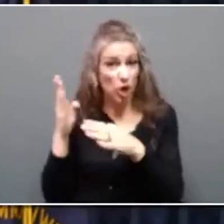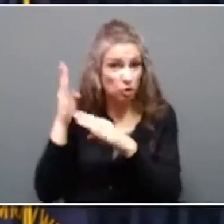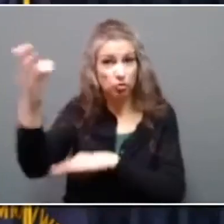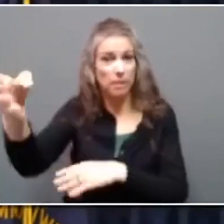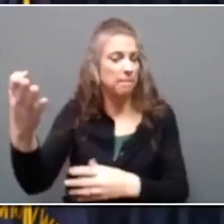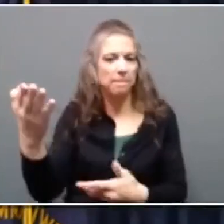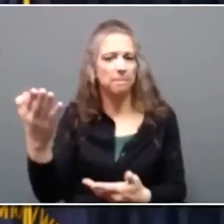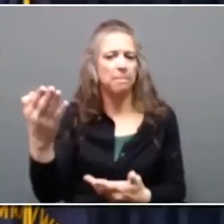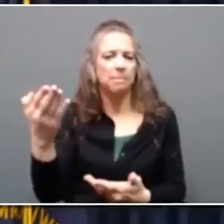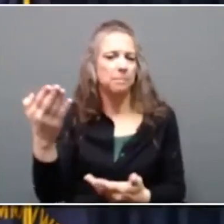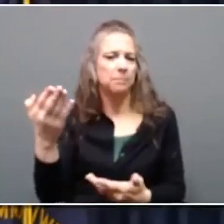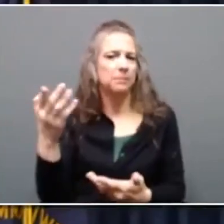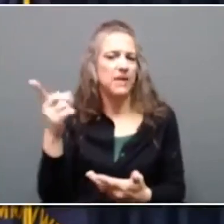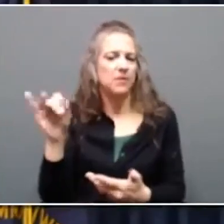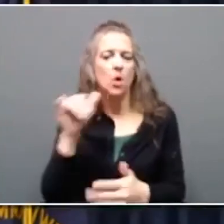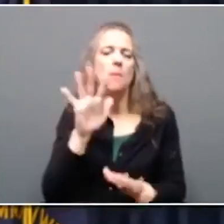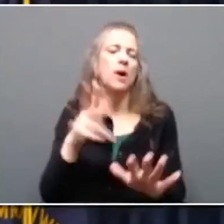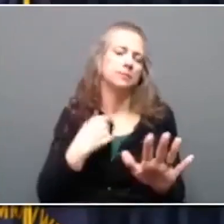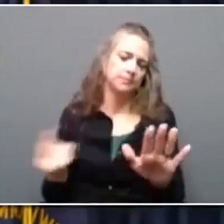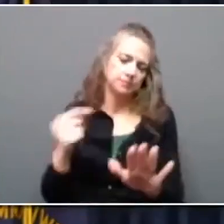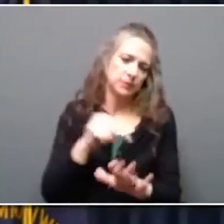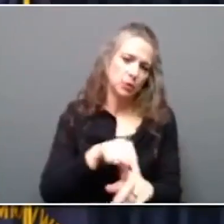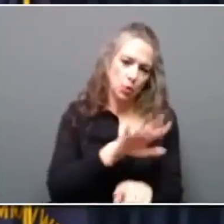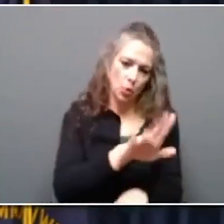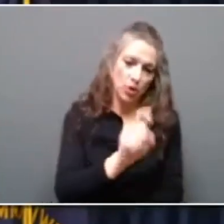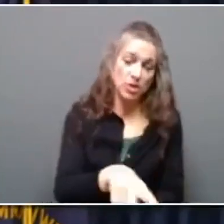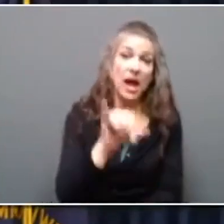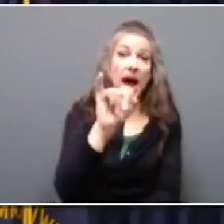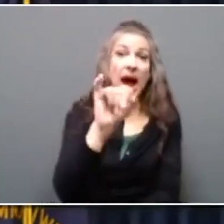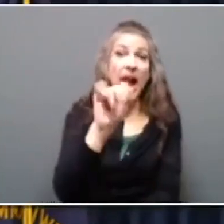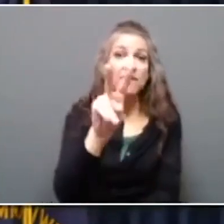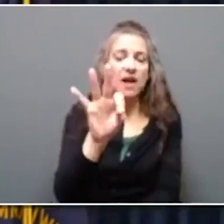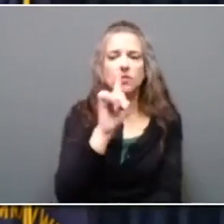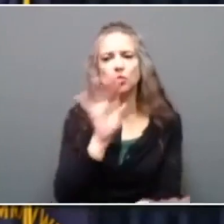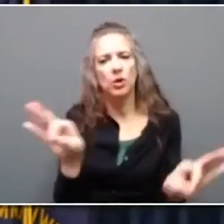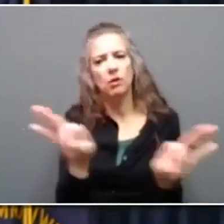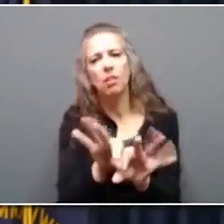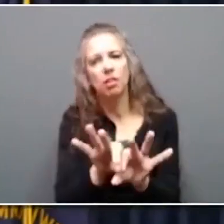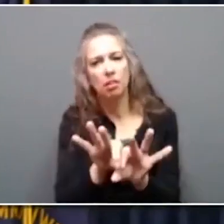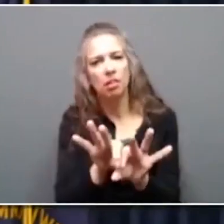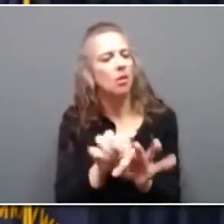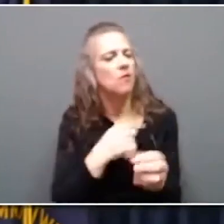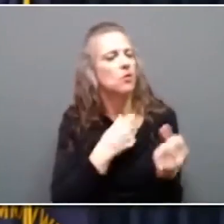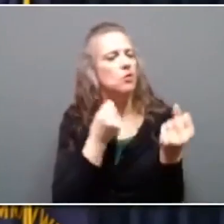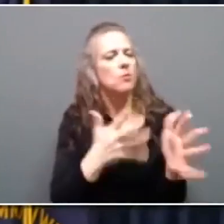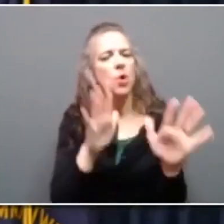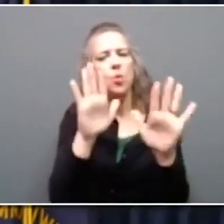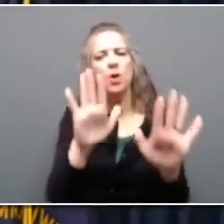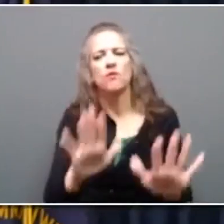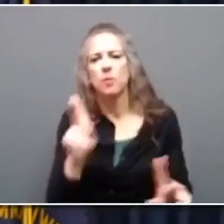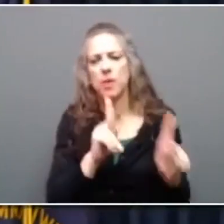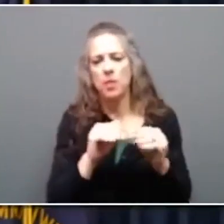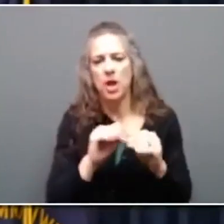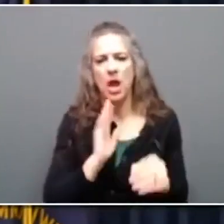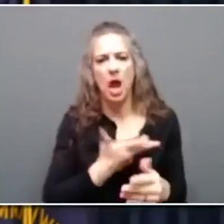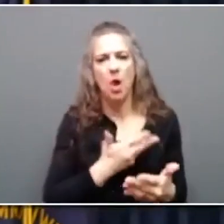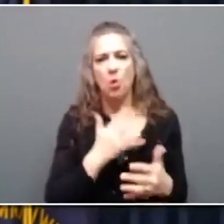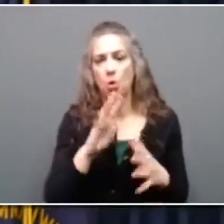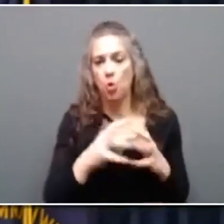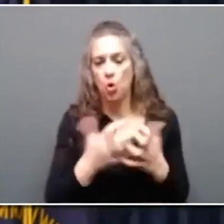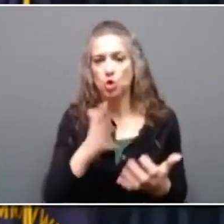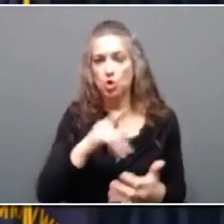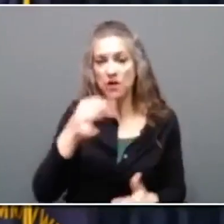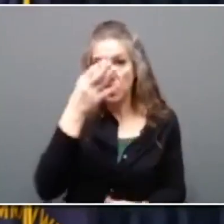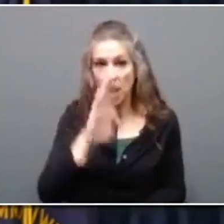But let me go back to the original question. IVF is so critical. We have so many wonderful people in our world, children of God, because